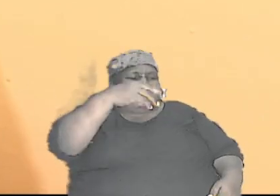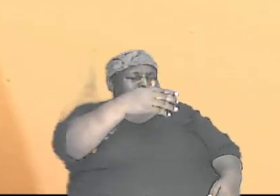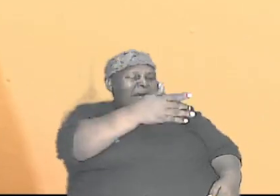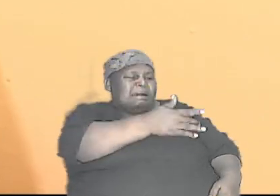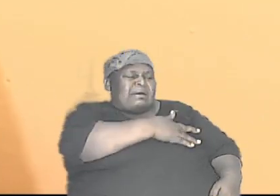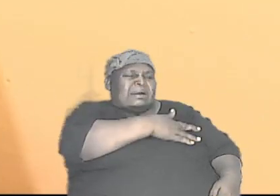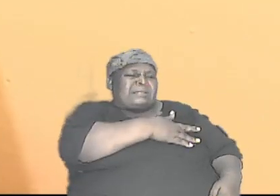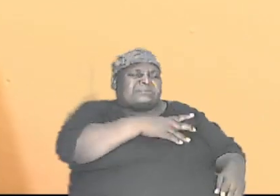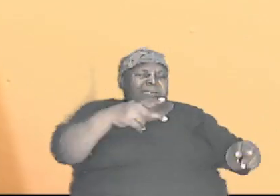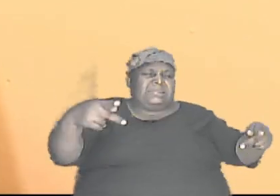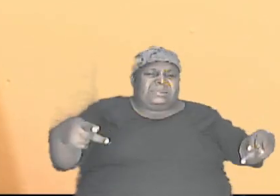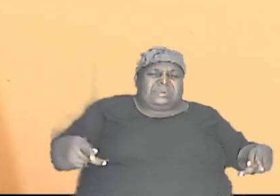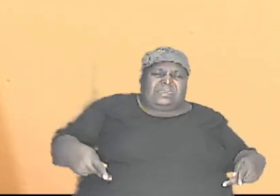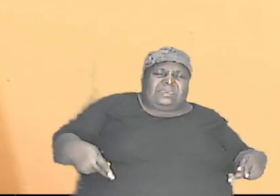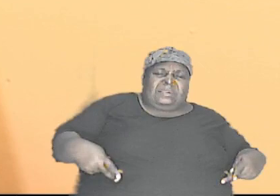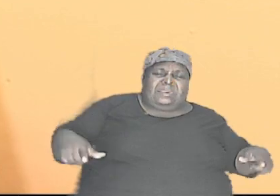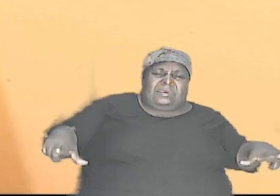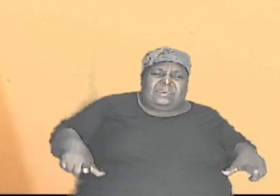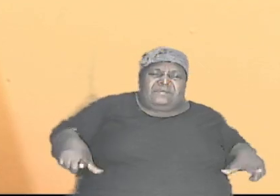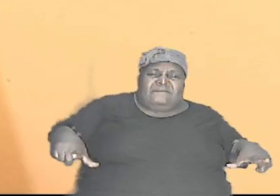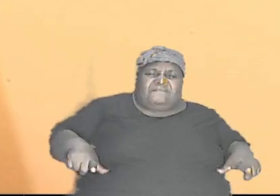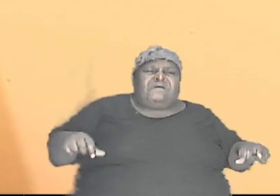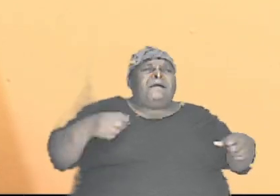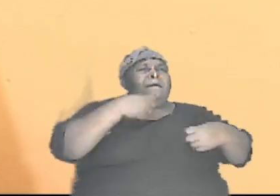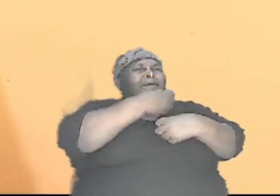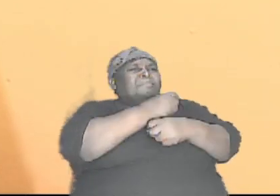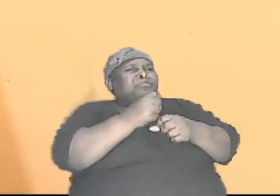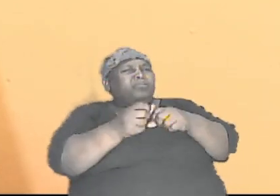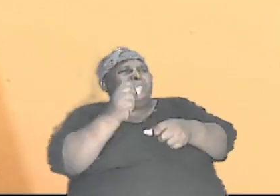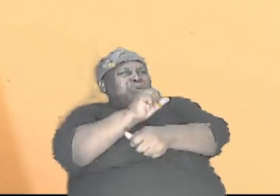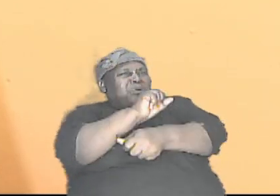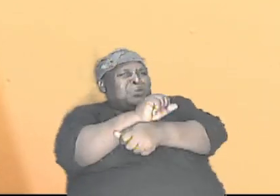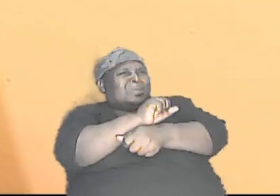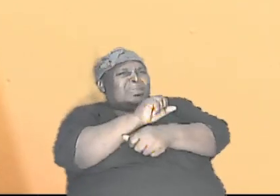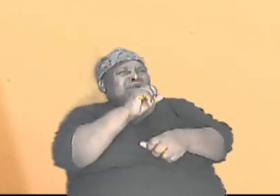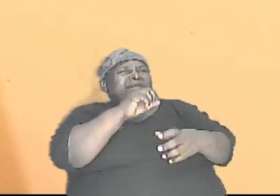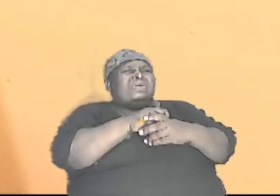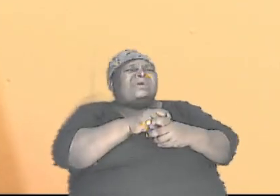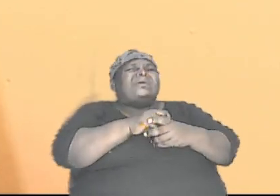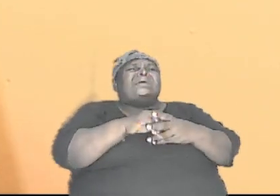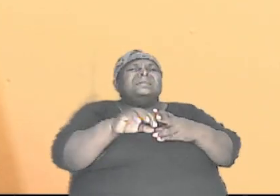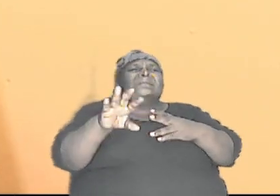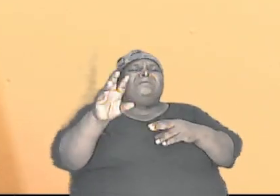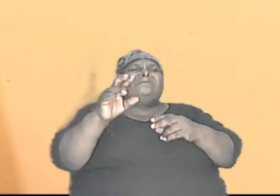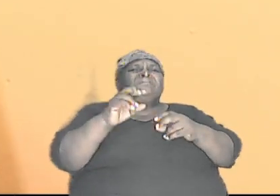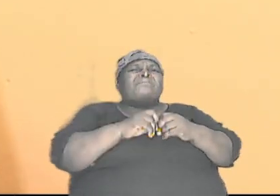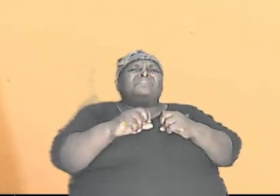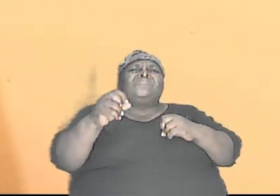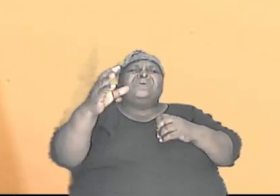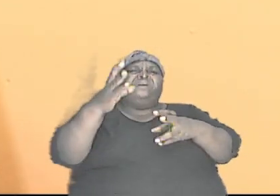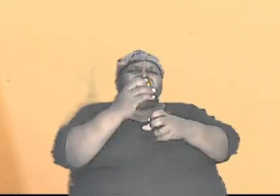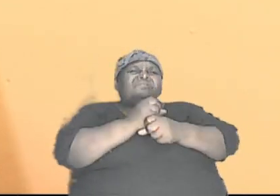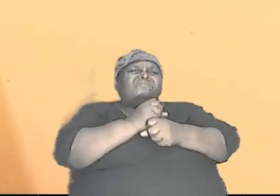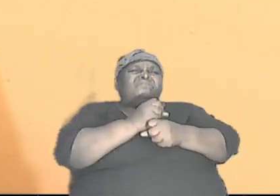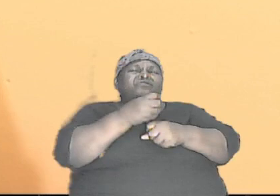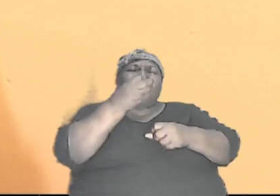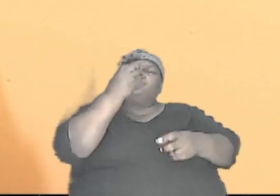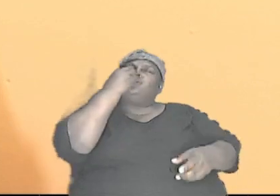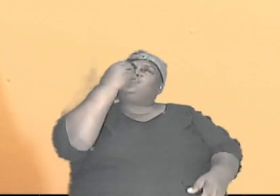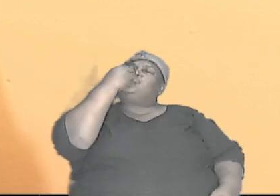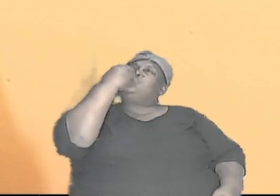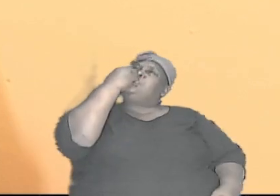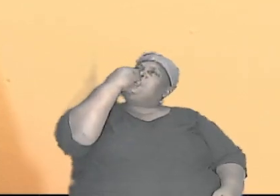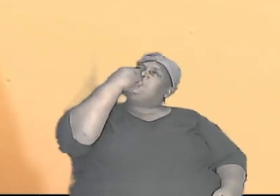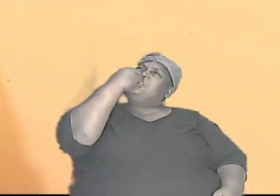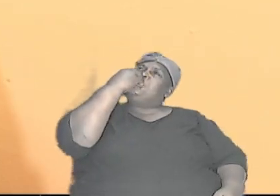and livers functioning in such an intricate way food being taken in and